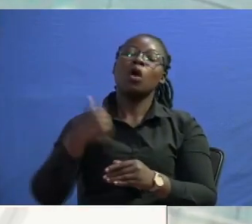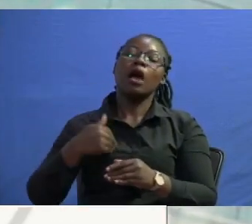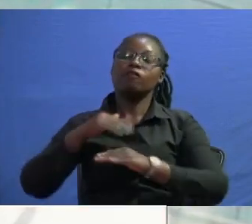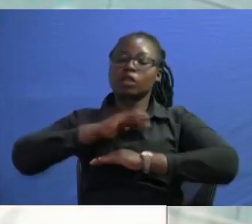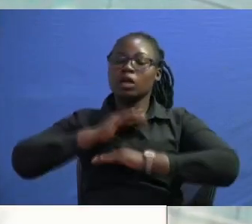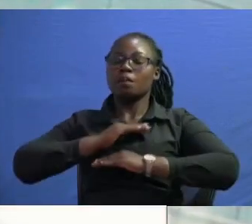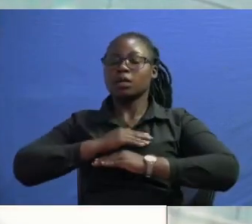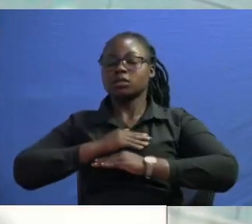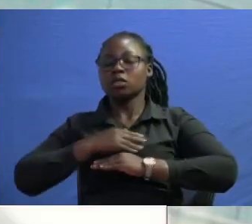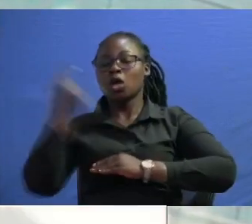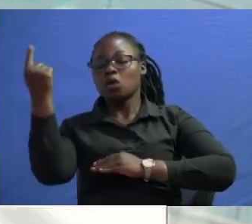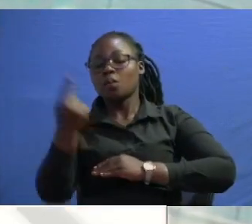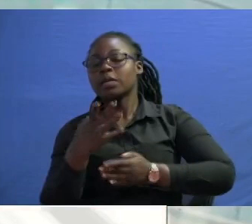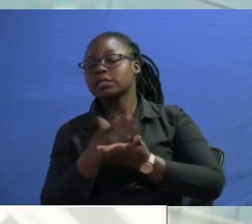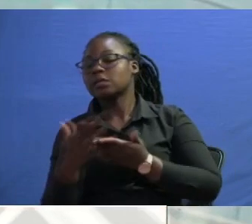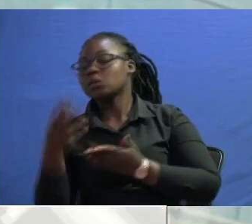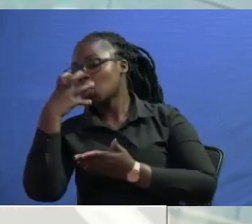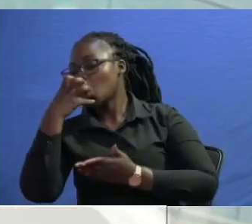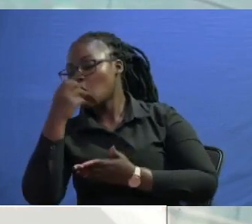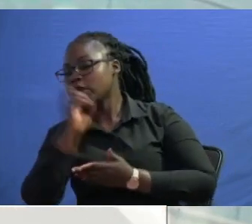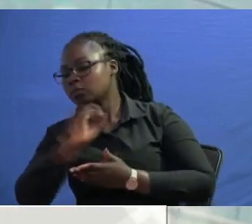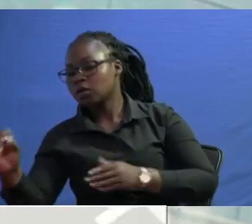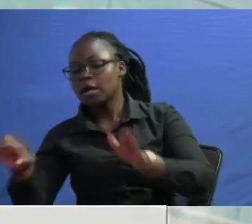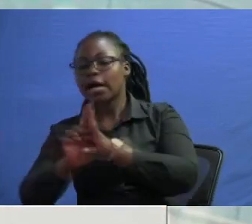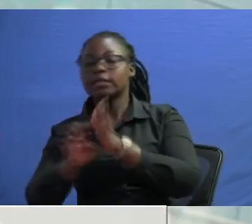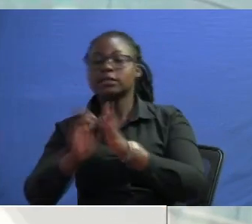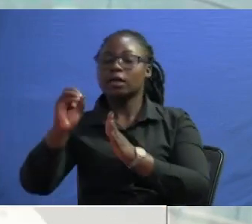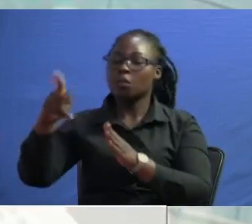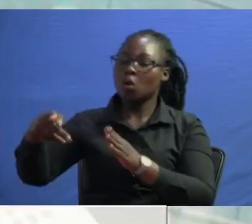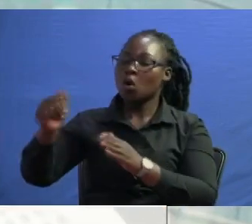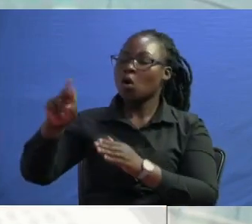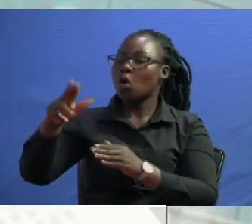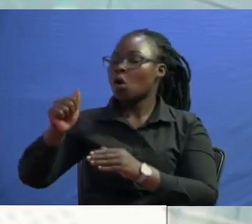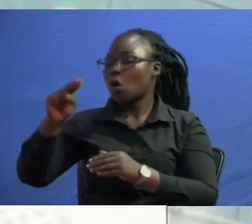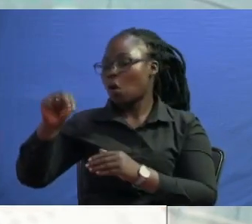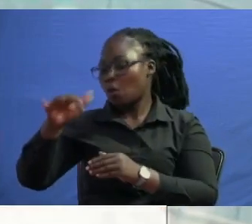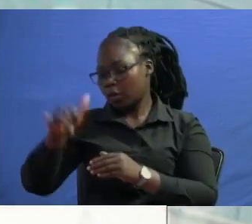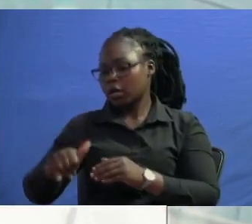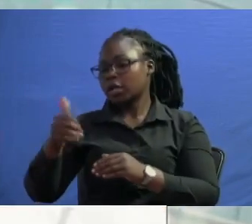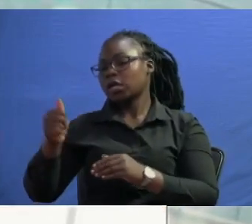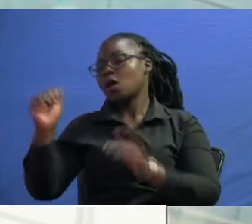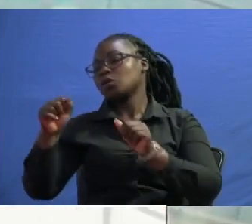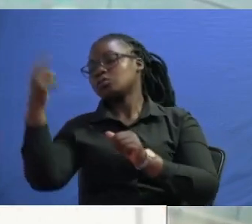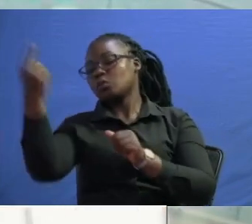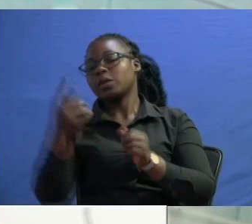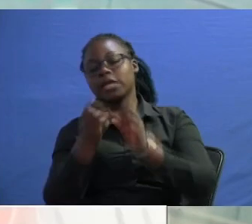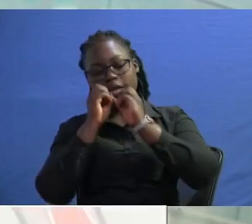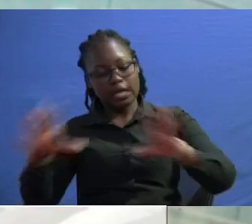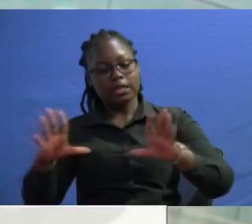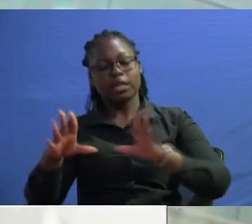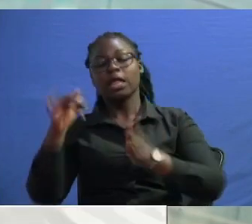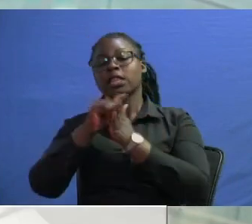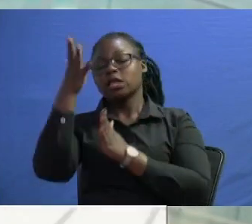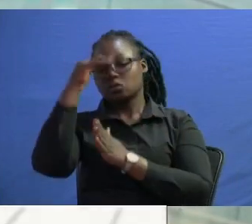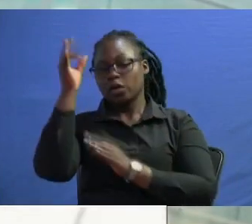anything in odm just like operania can mobilize nothing and that's why if raila goes to